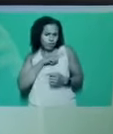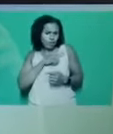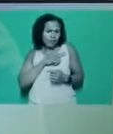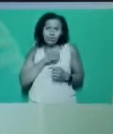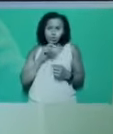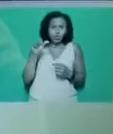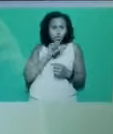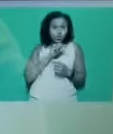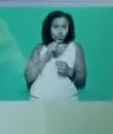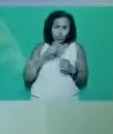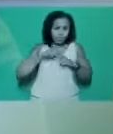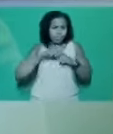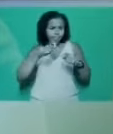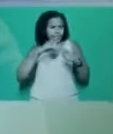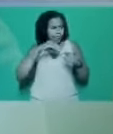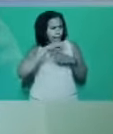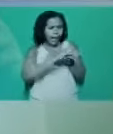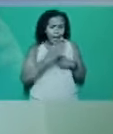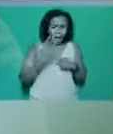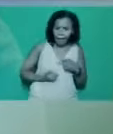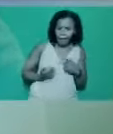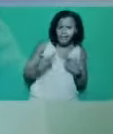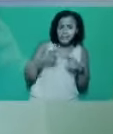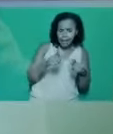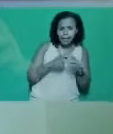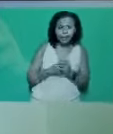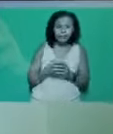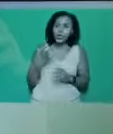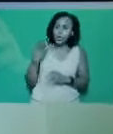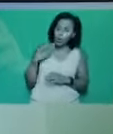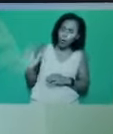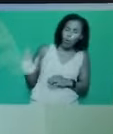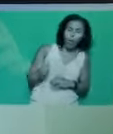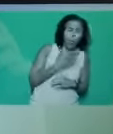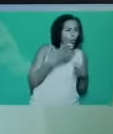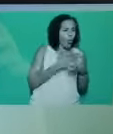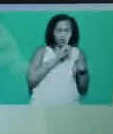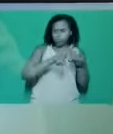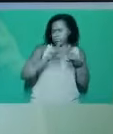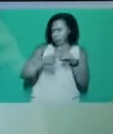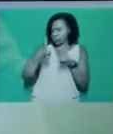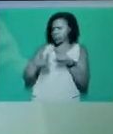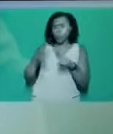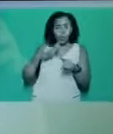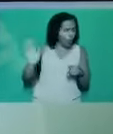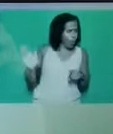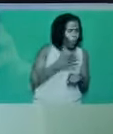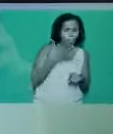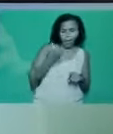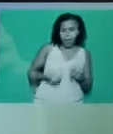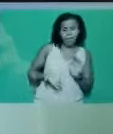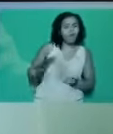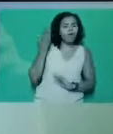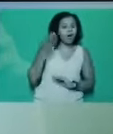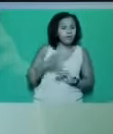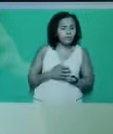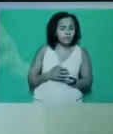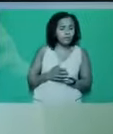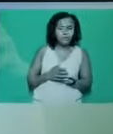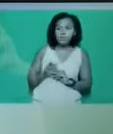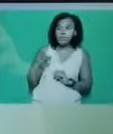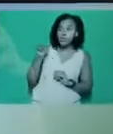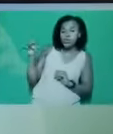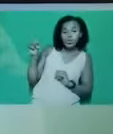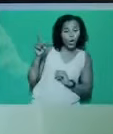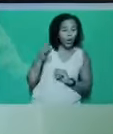the importance of unity. We want pay rises for workers across all sectors. As we said, we reject Tory-divided rule